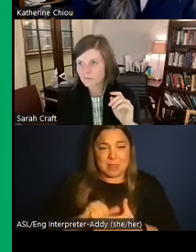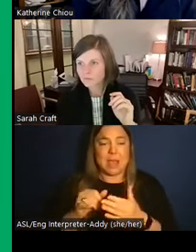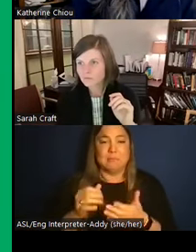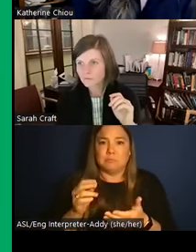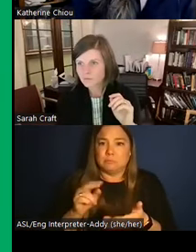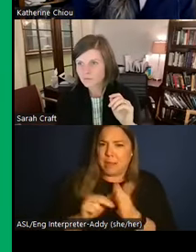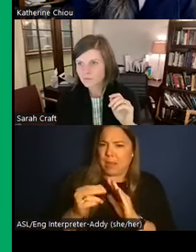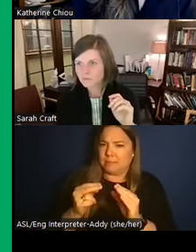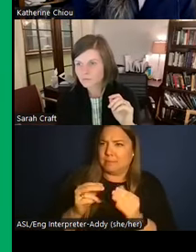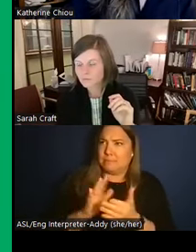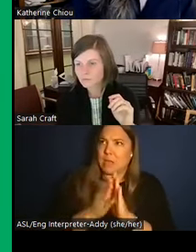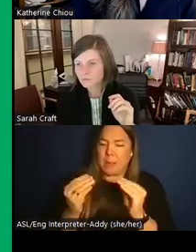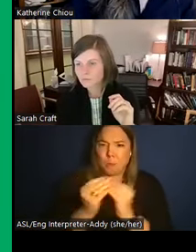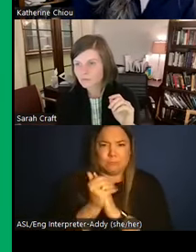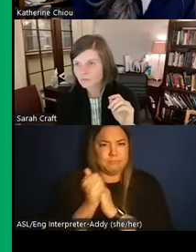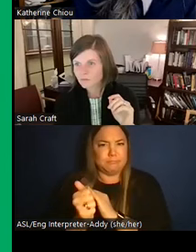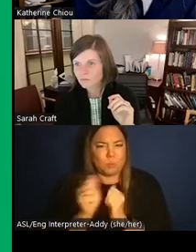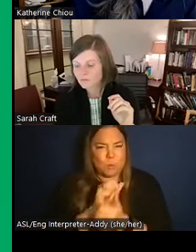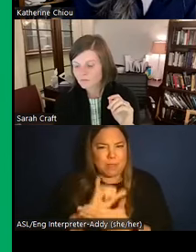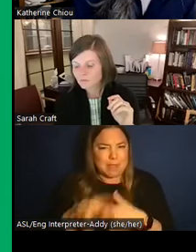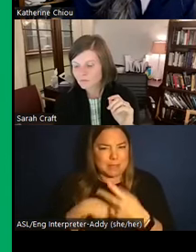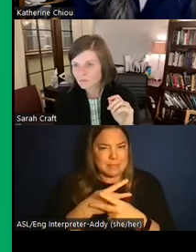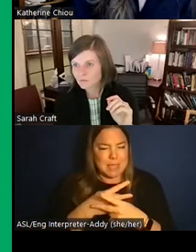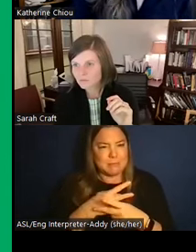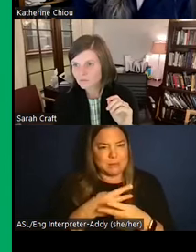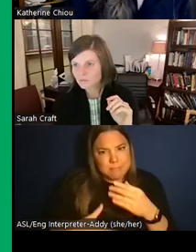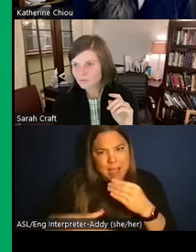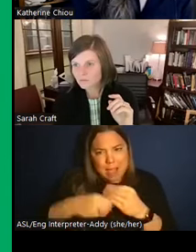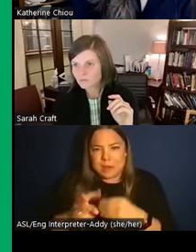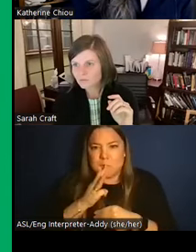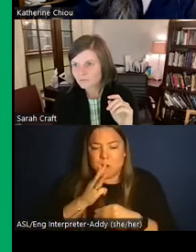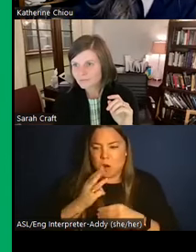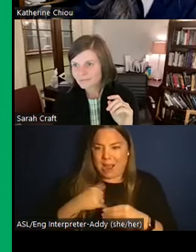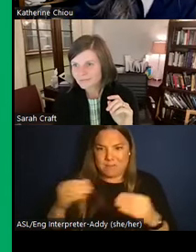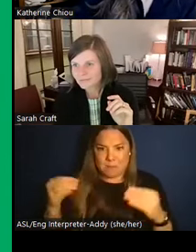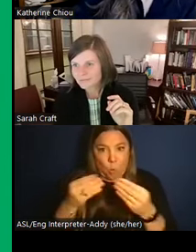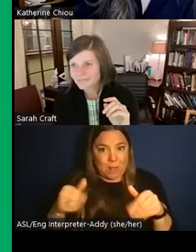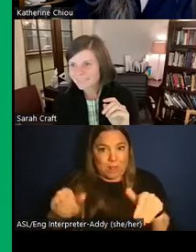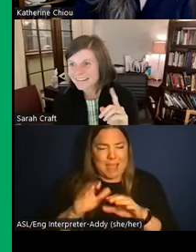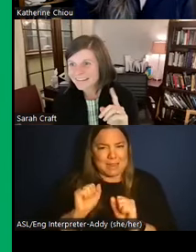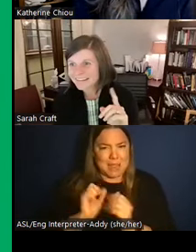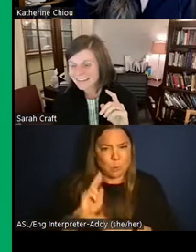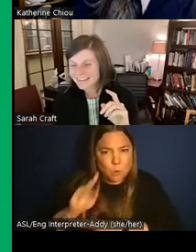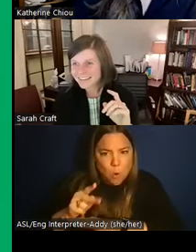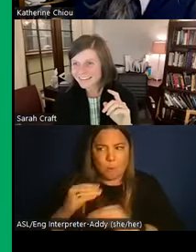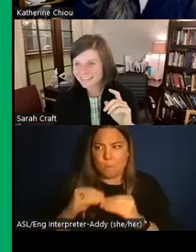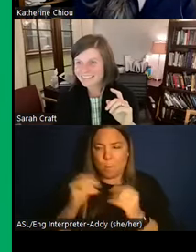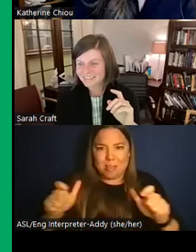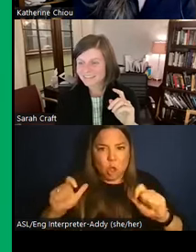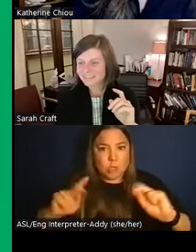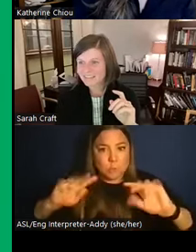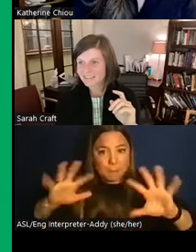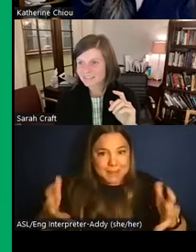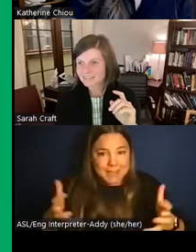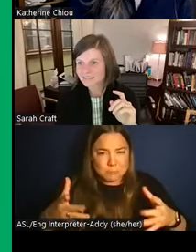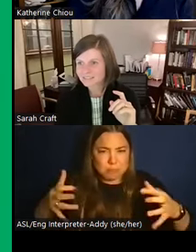networks in order to be able to increase productive land and be able to have larger populations. Larger populations and